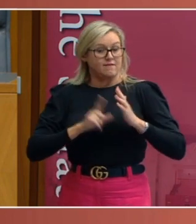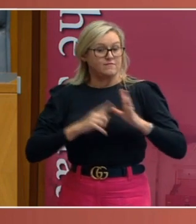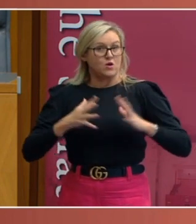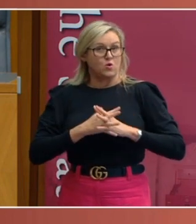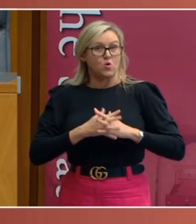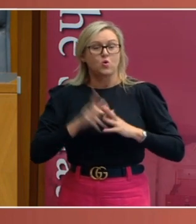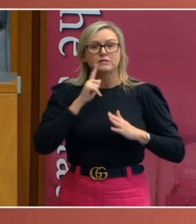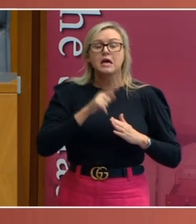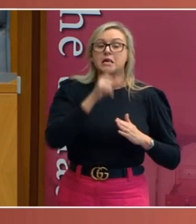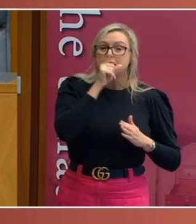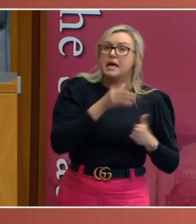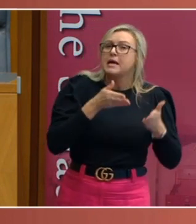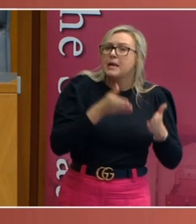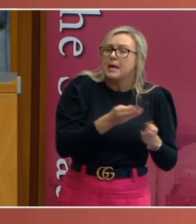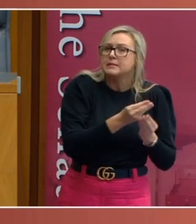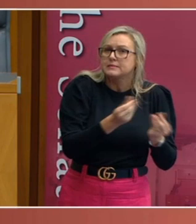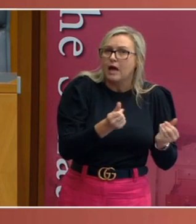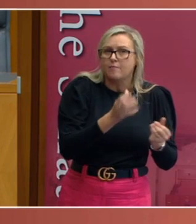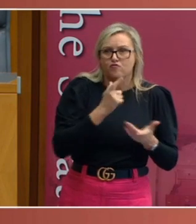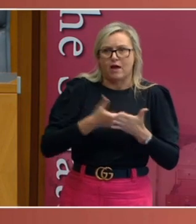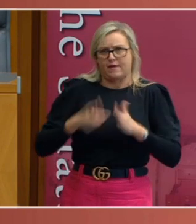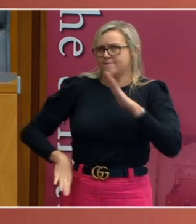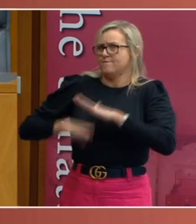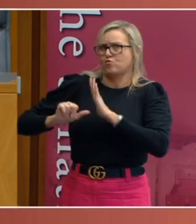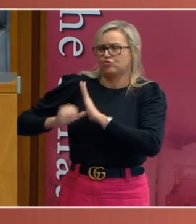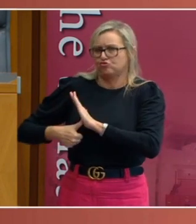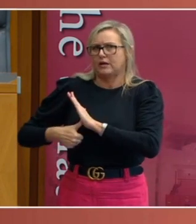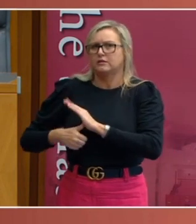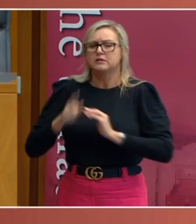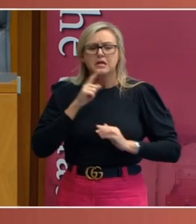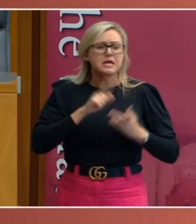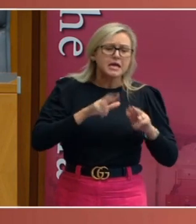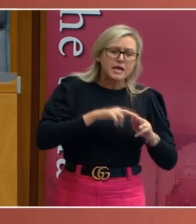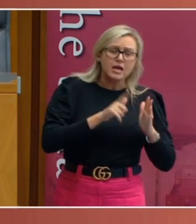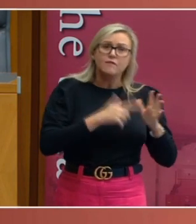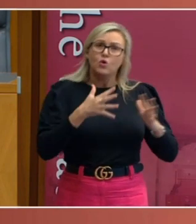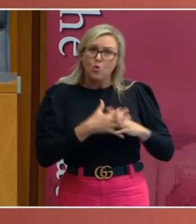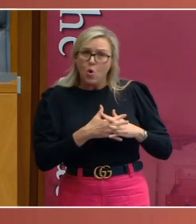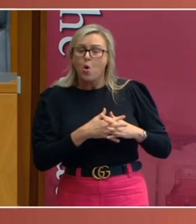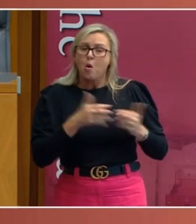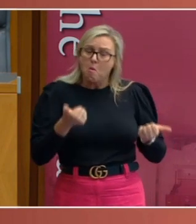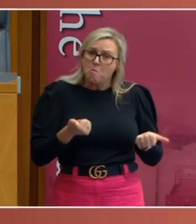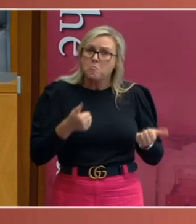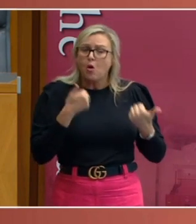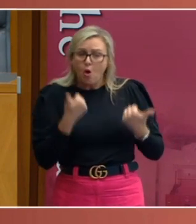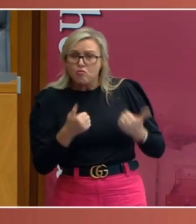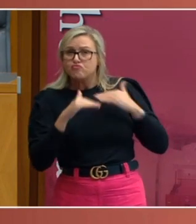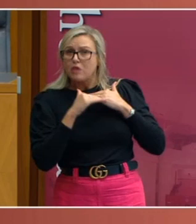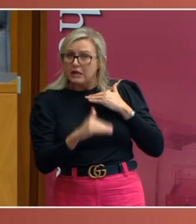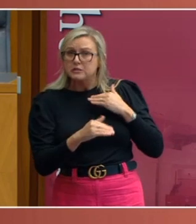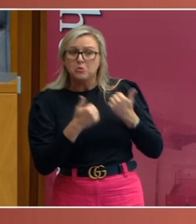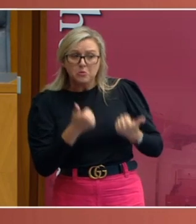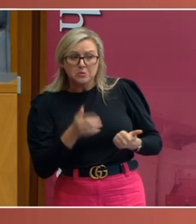absolute, and if the conditions were neither unreasonable nor greater than reasonably necessary